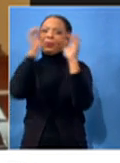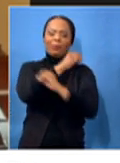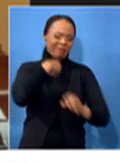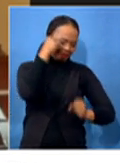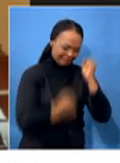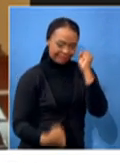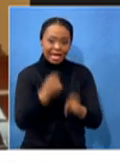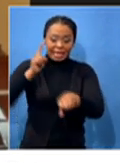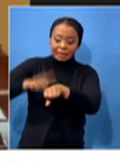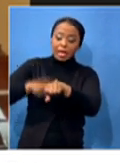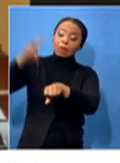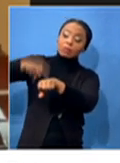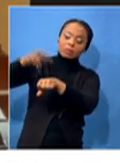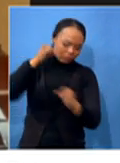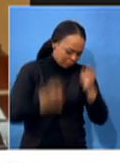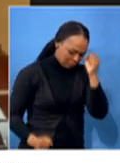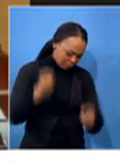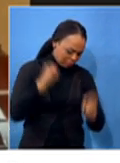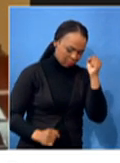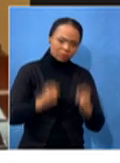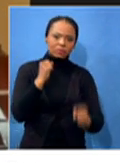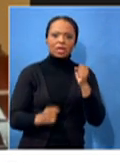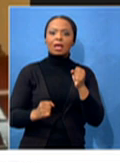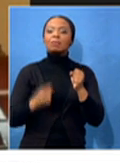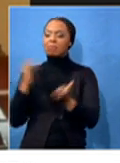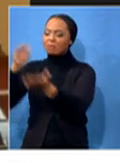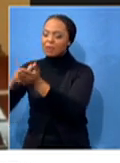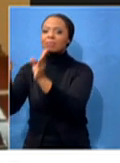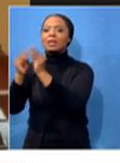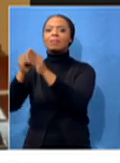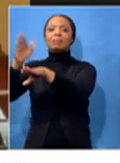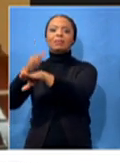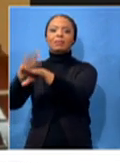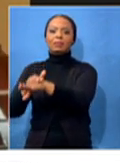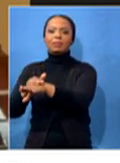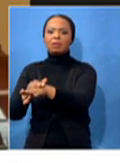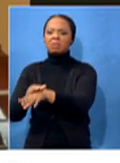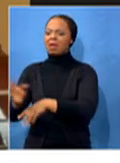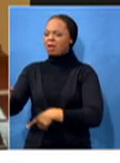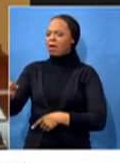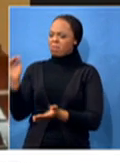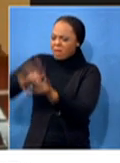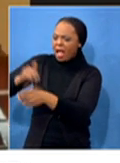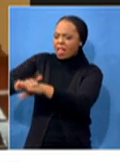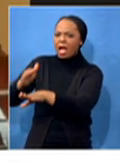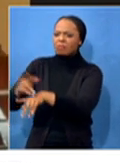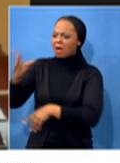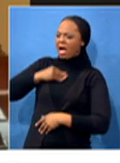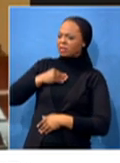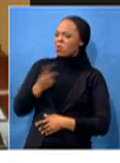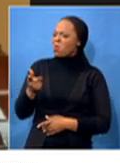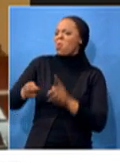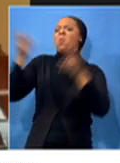You know, those are the kind of things being shouted that we've been looking for you. Where have you been? You are late. The meeting couldn't start